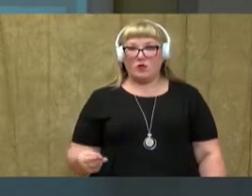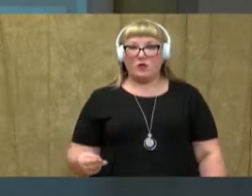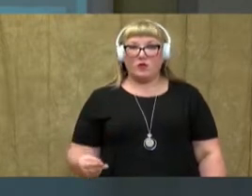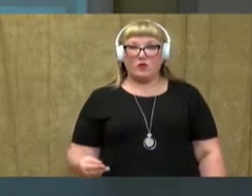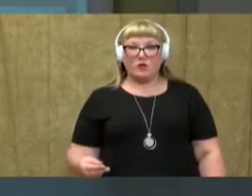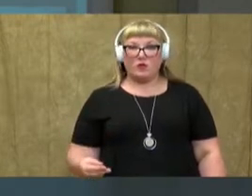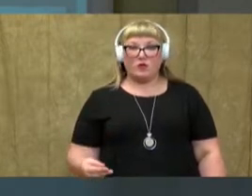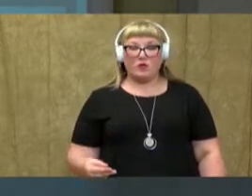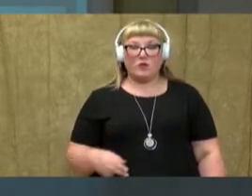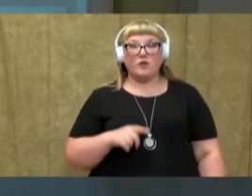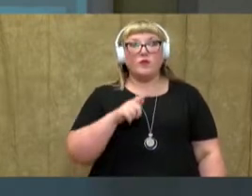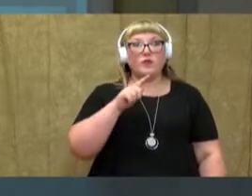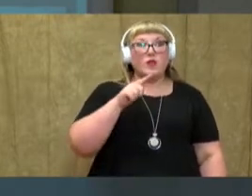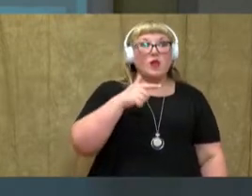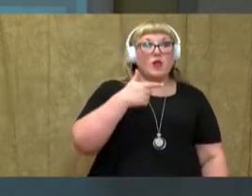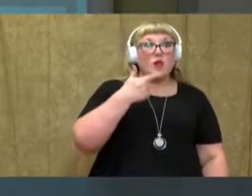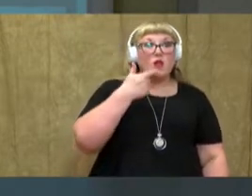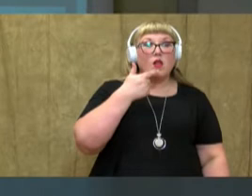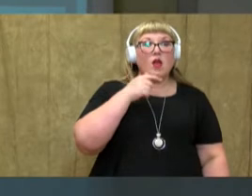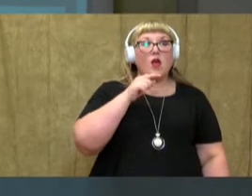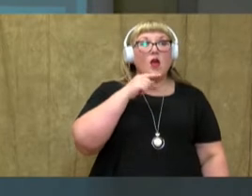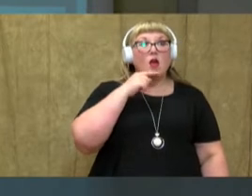sounds we hear in launch.